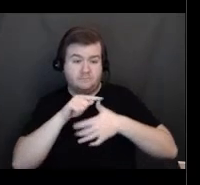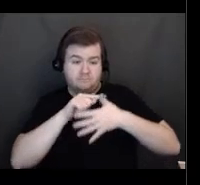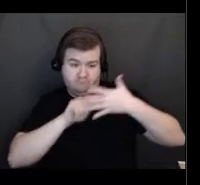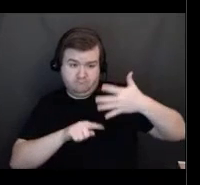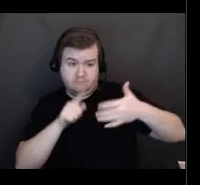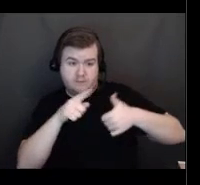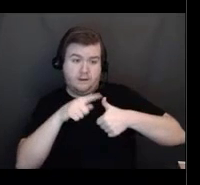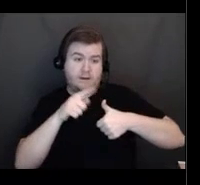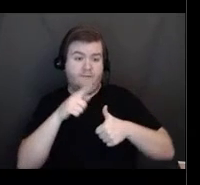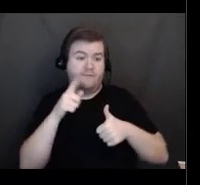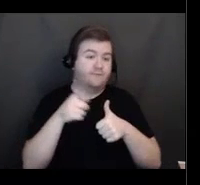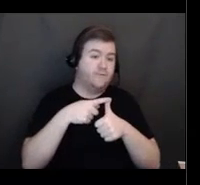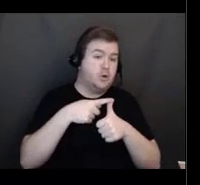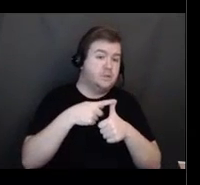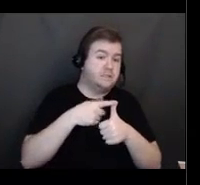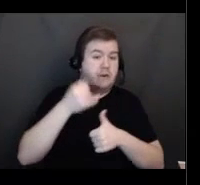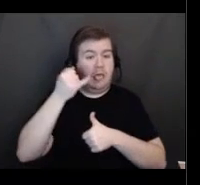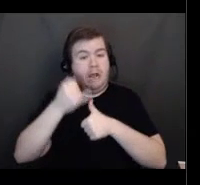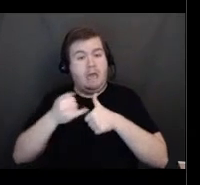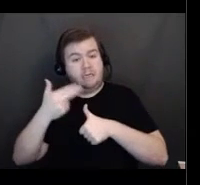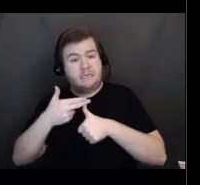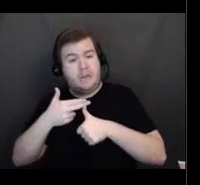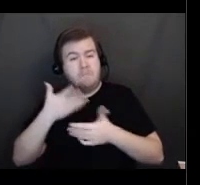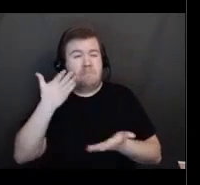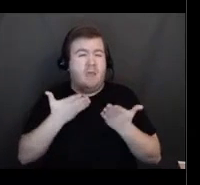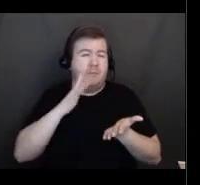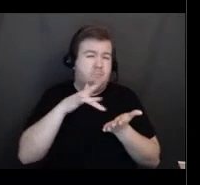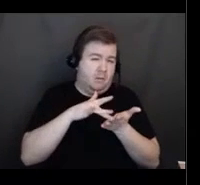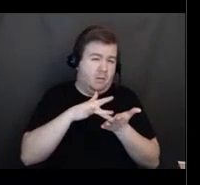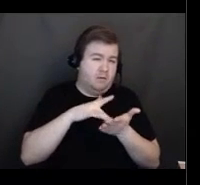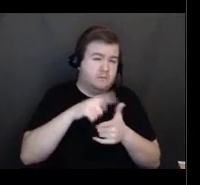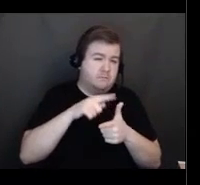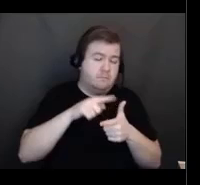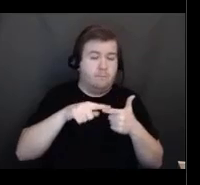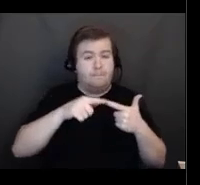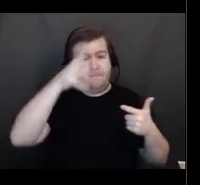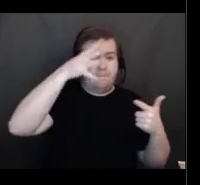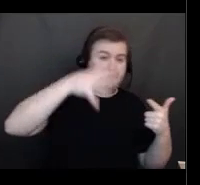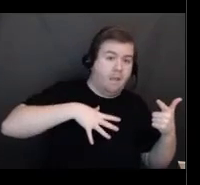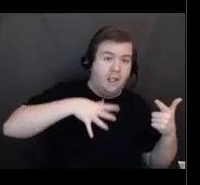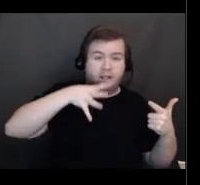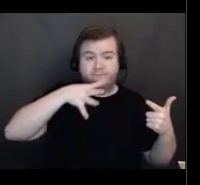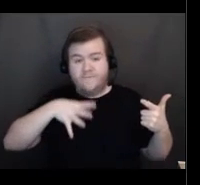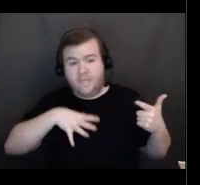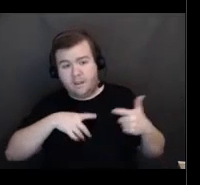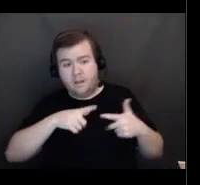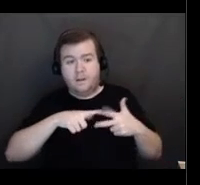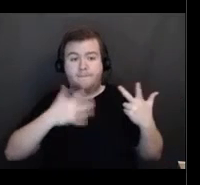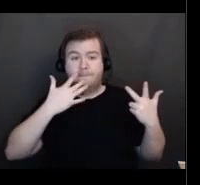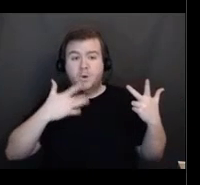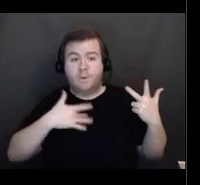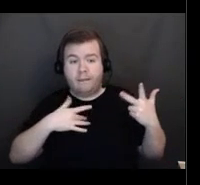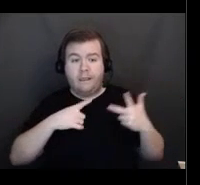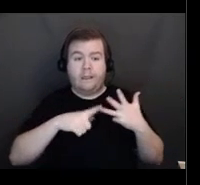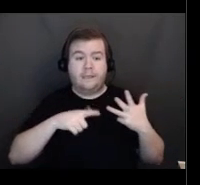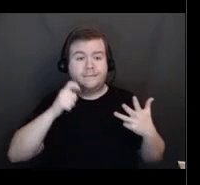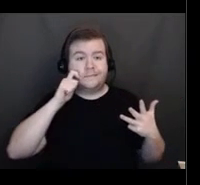possibly their middle name, last name, gender, date of birth, ethnicity,